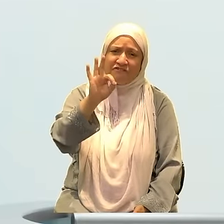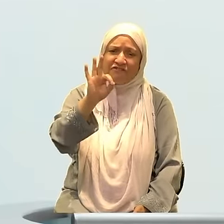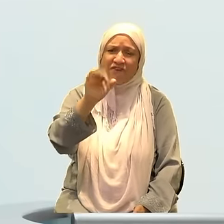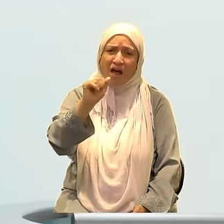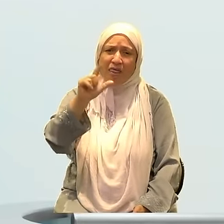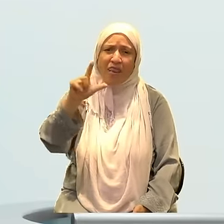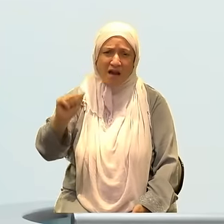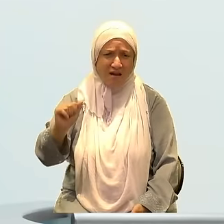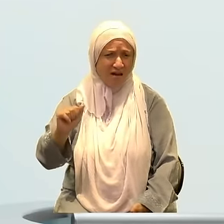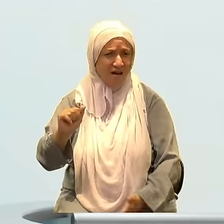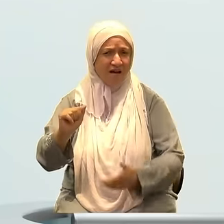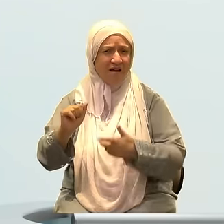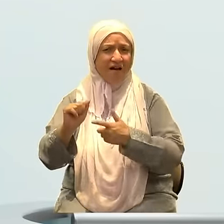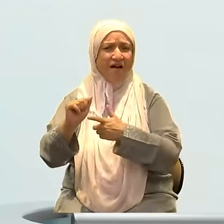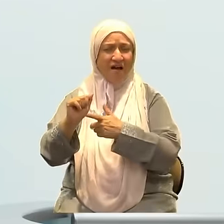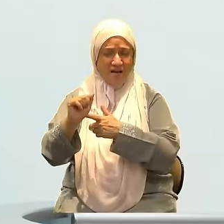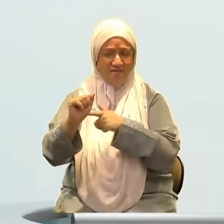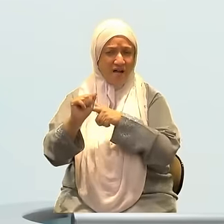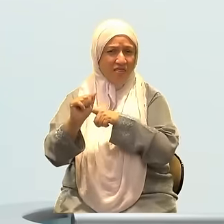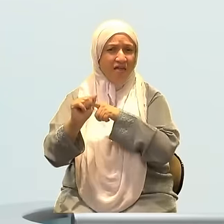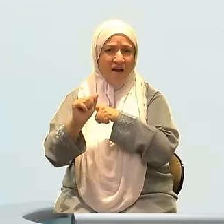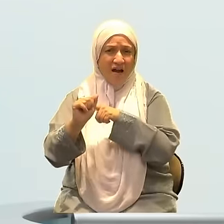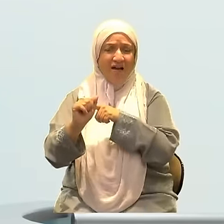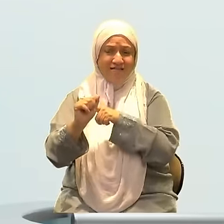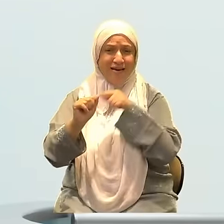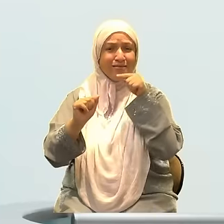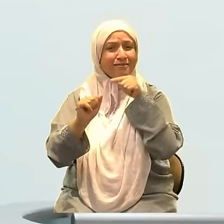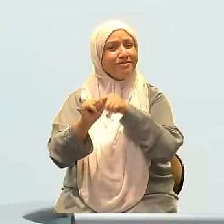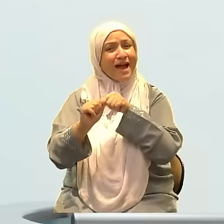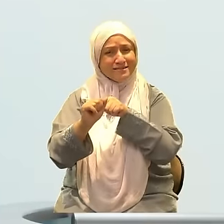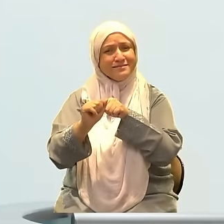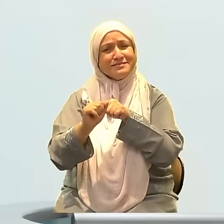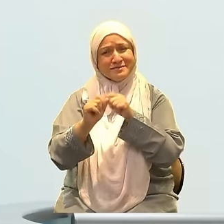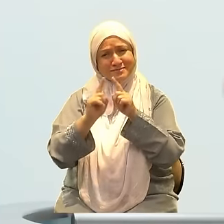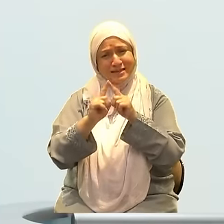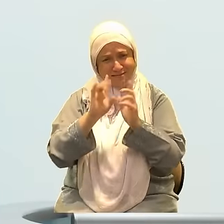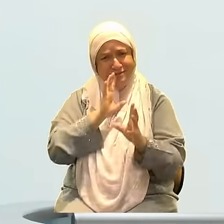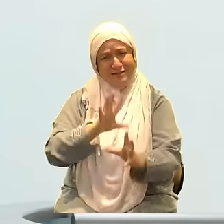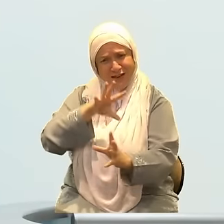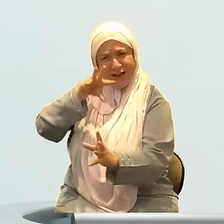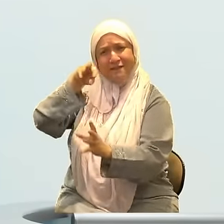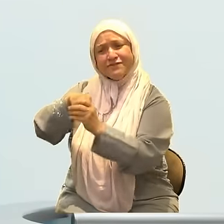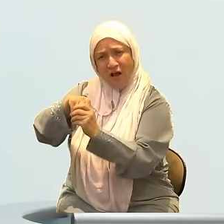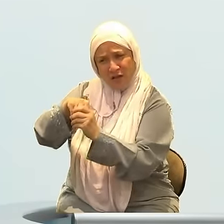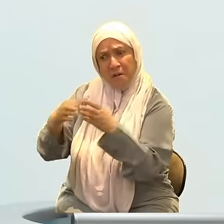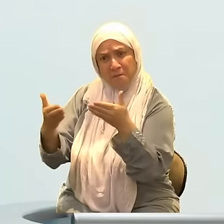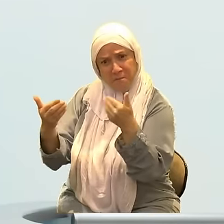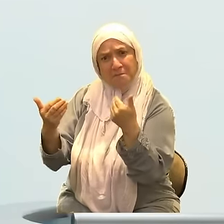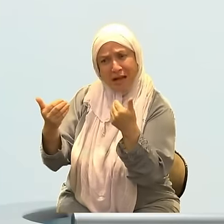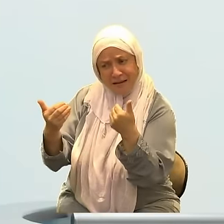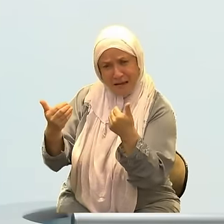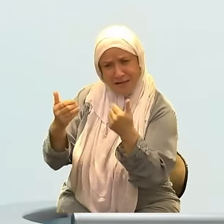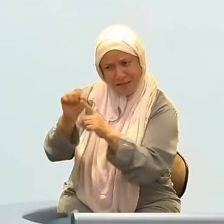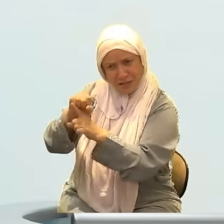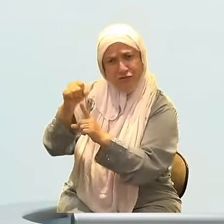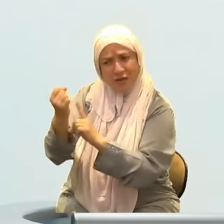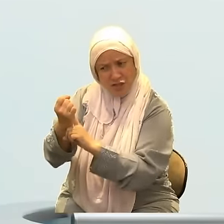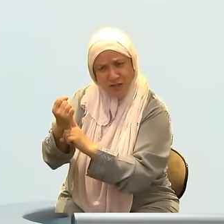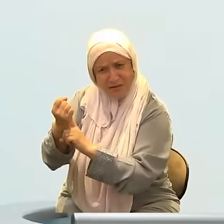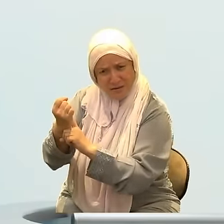is actually in Meccan society. Because it is a more appropriate diagnosis of Meccan society at the time.